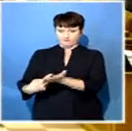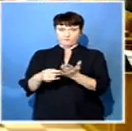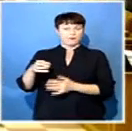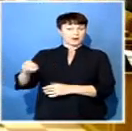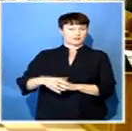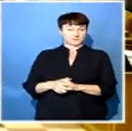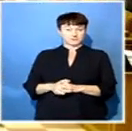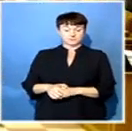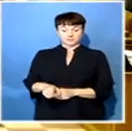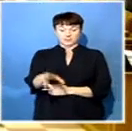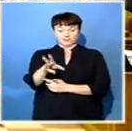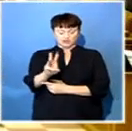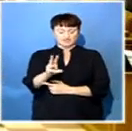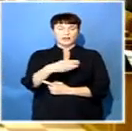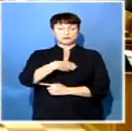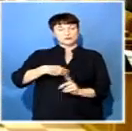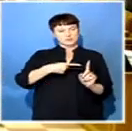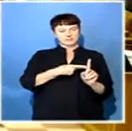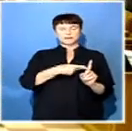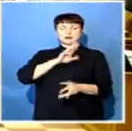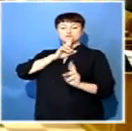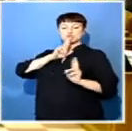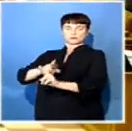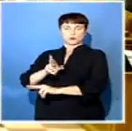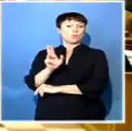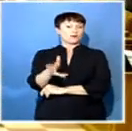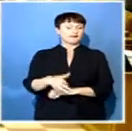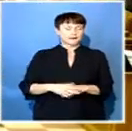Zuma will reply on Thursday. Mzwandi Lembej, SAPC News, Palia.